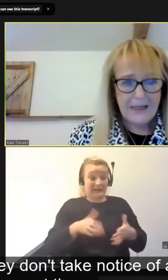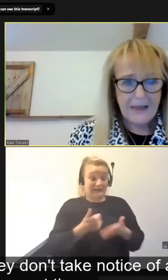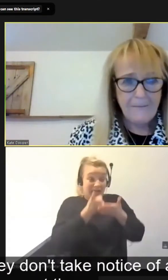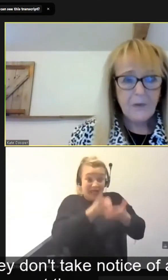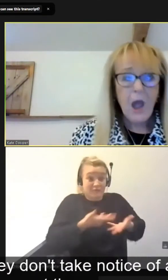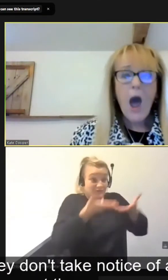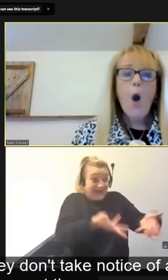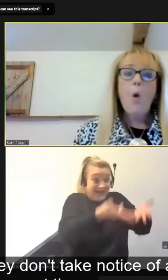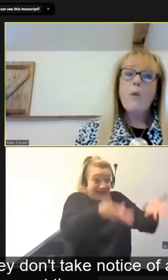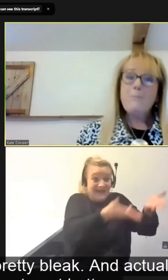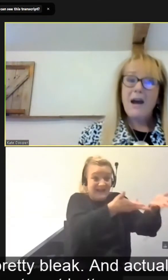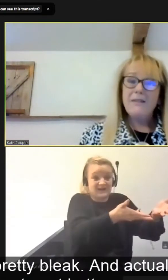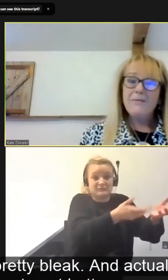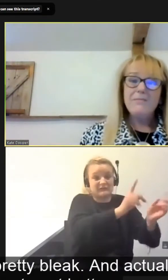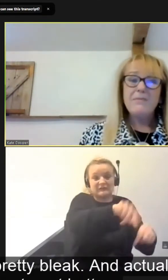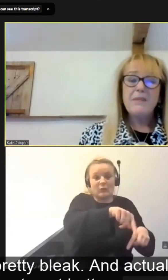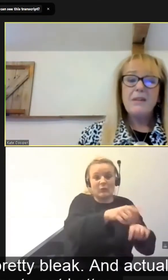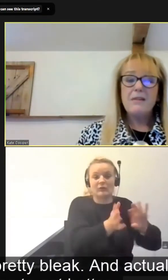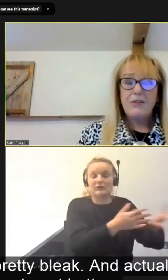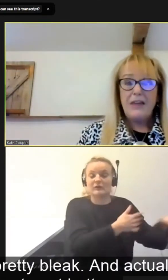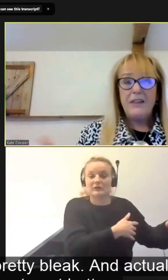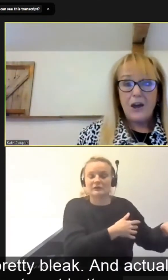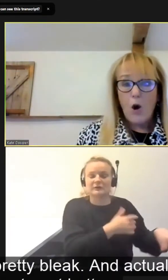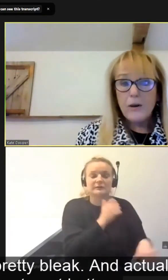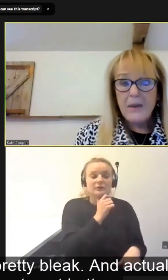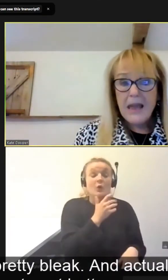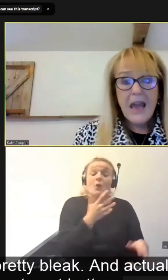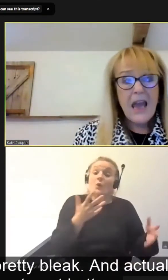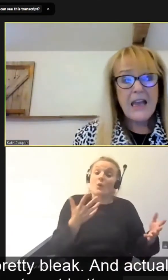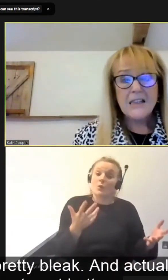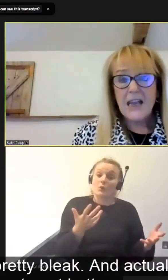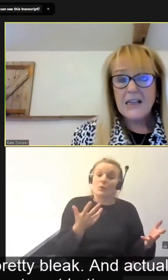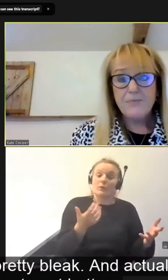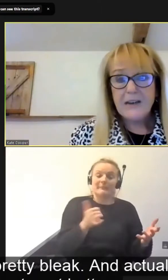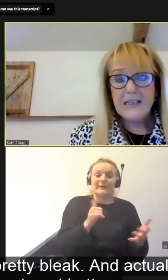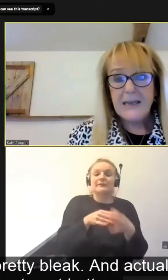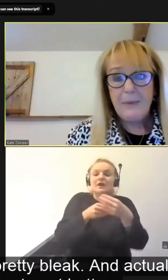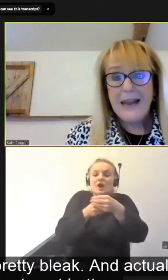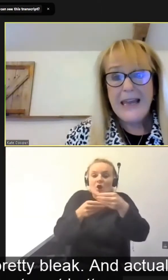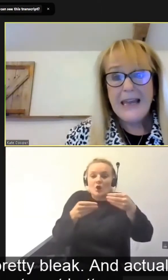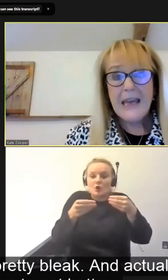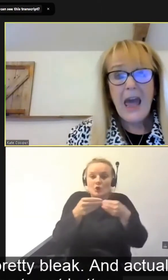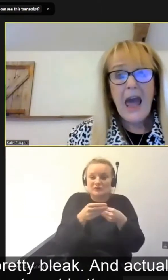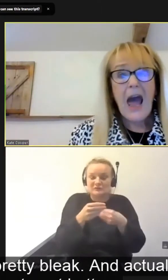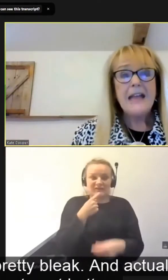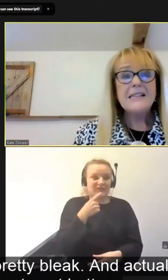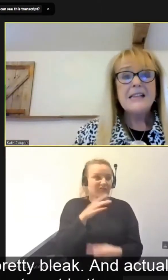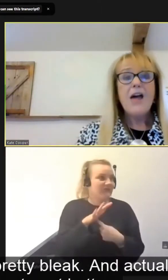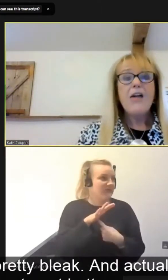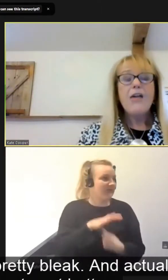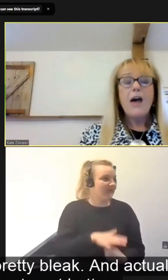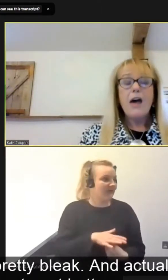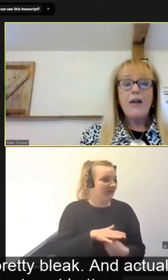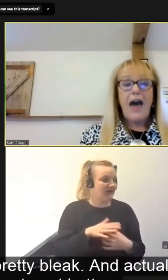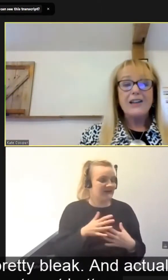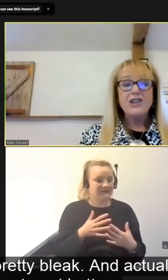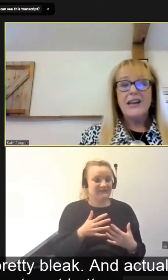we've sent them. Or we might think the economy is pretty bleak. And